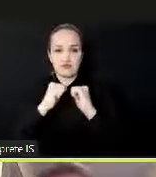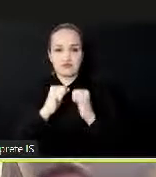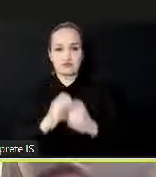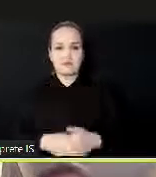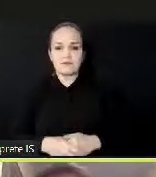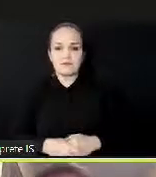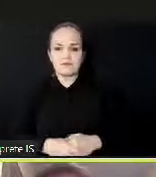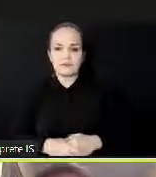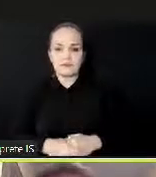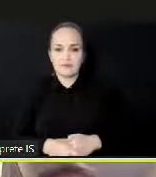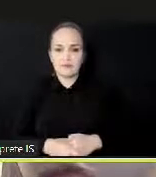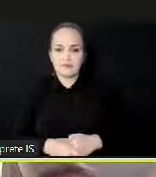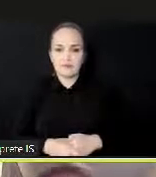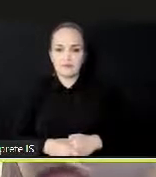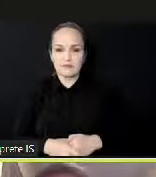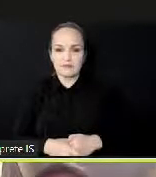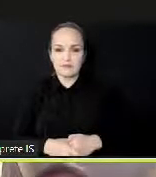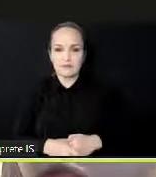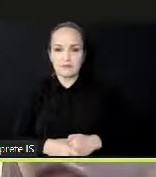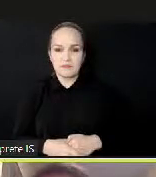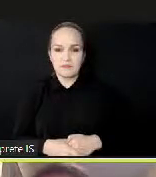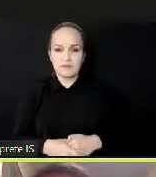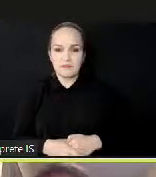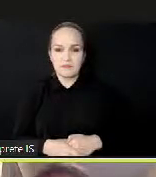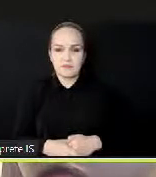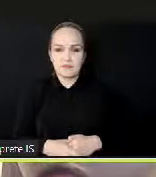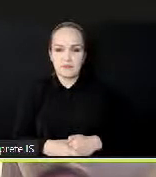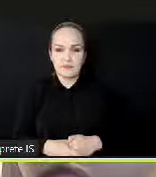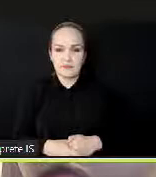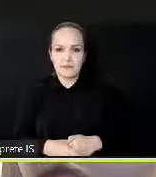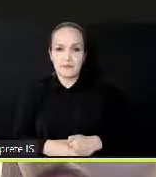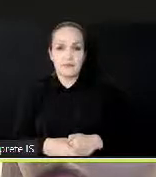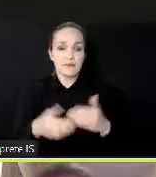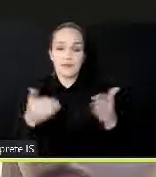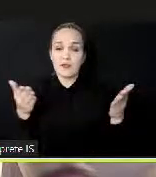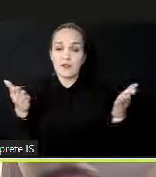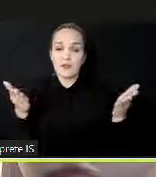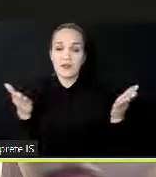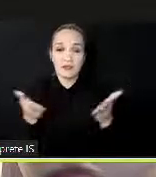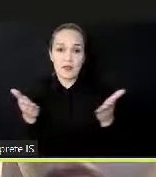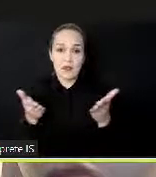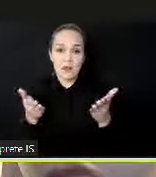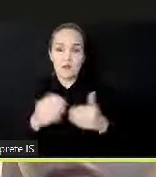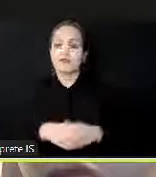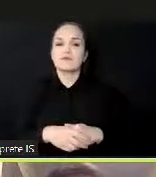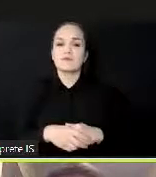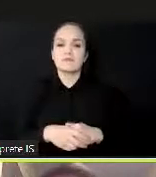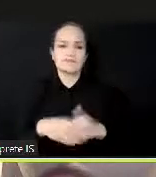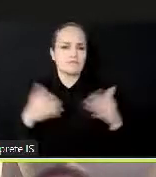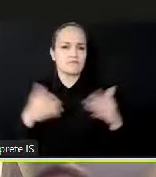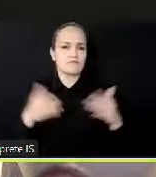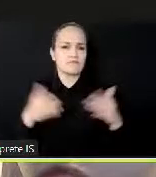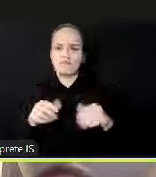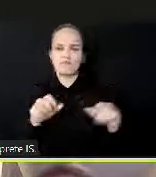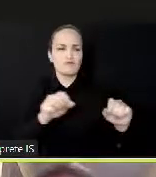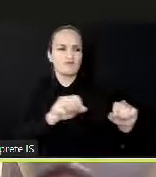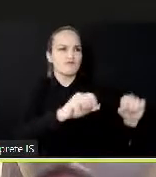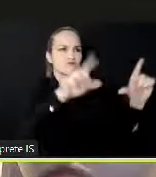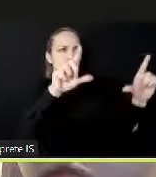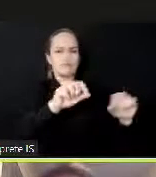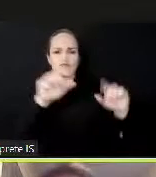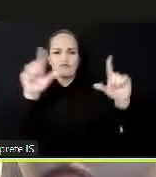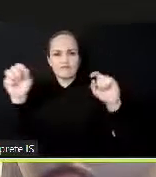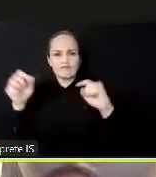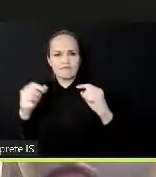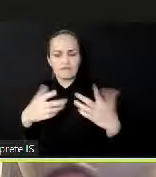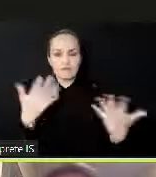we have an amazing panel. So could everyone on the panel please turn on their turn on